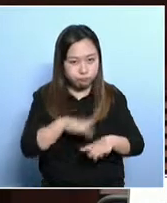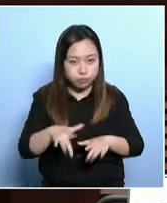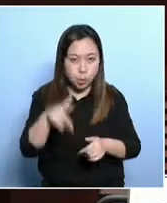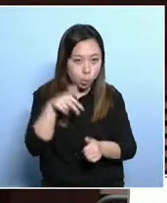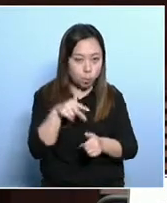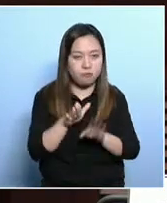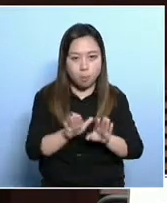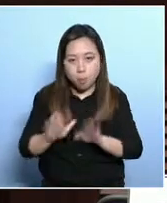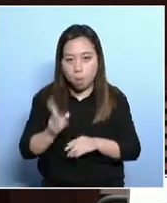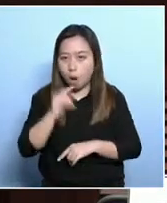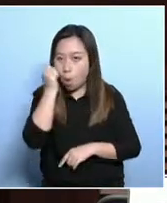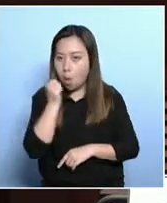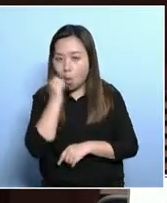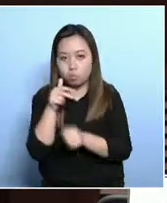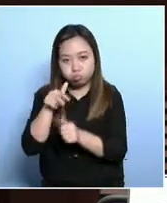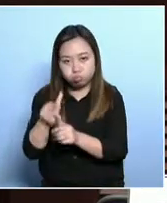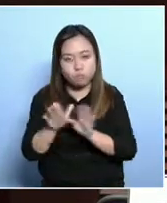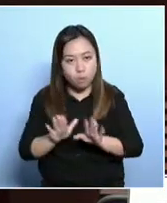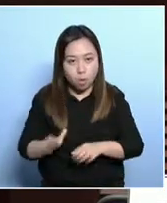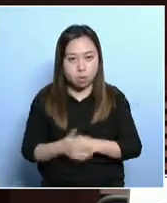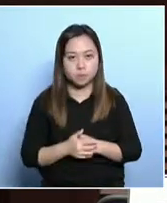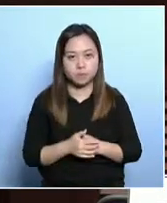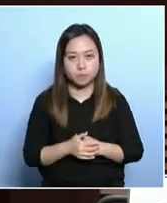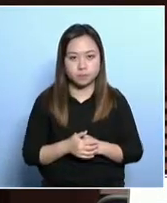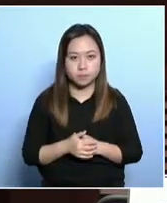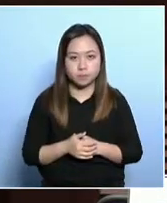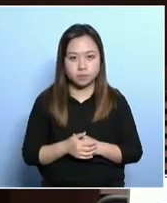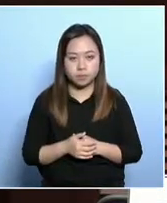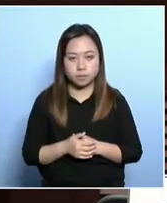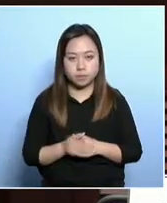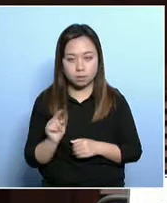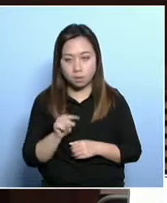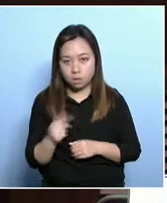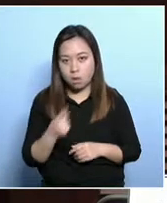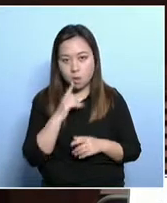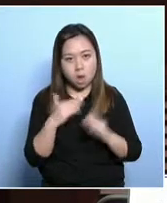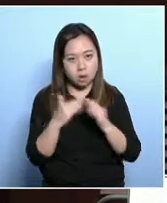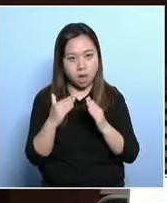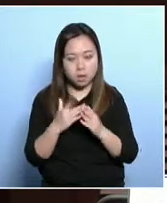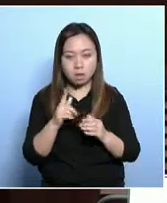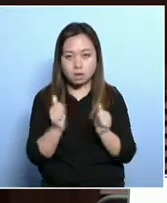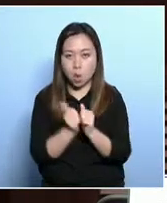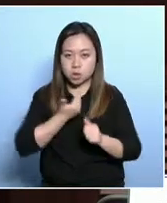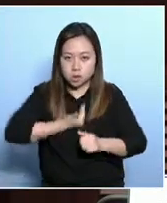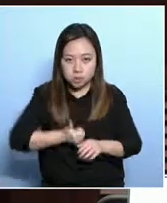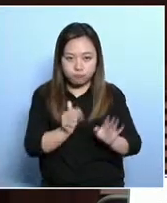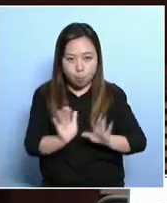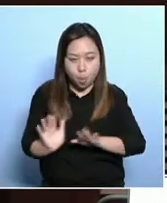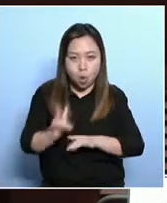we have to enhance the childcare services or services for the elderly. And on